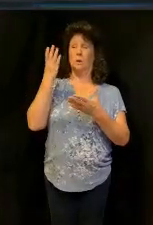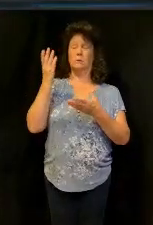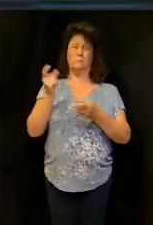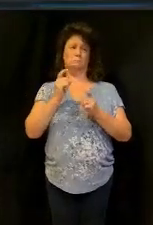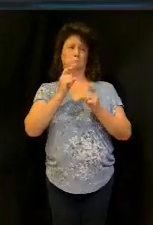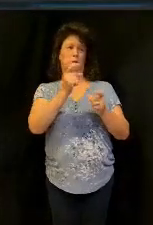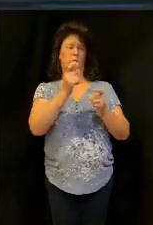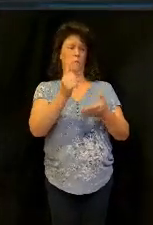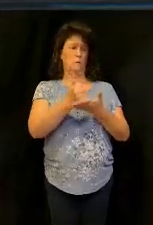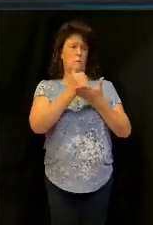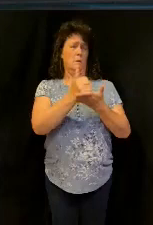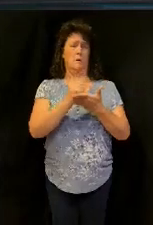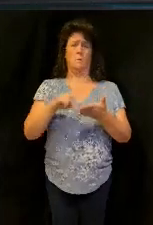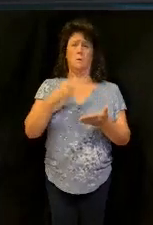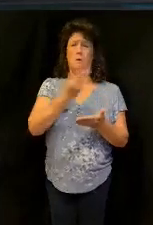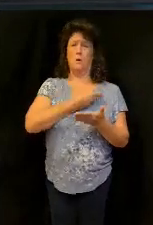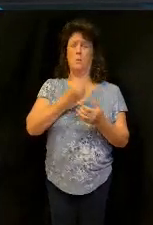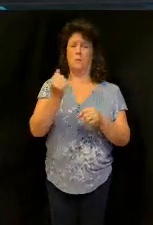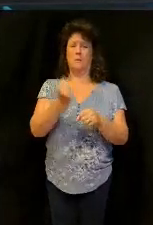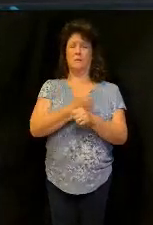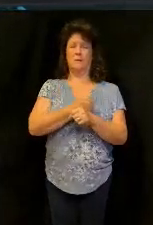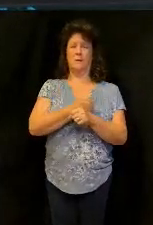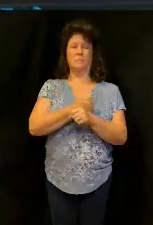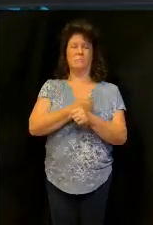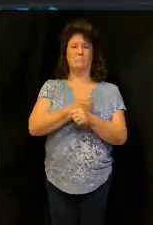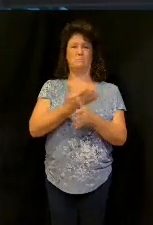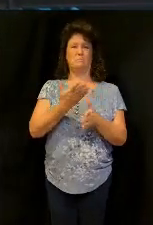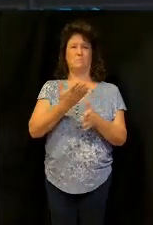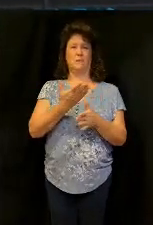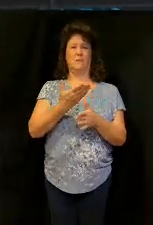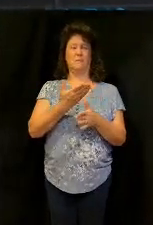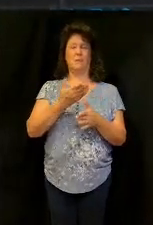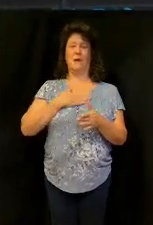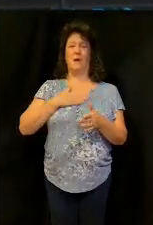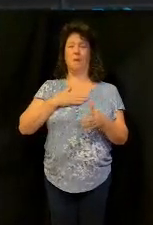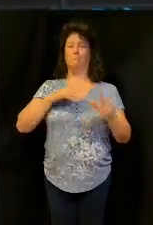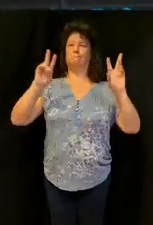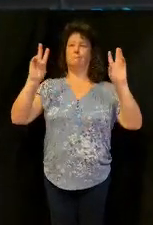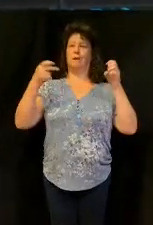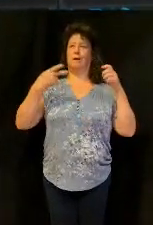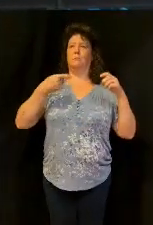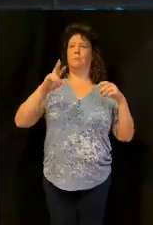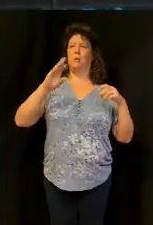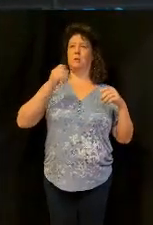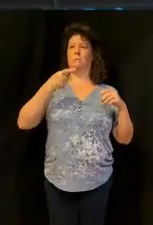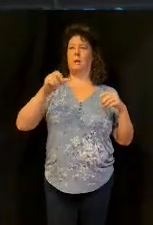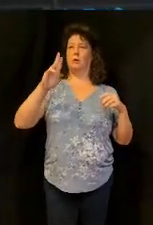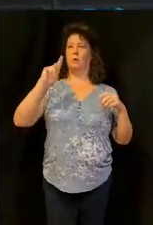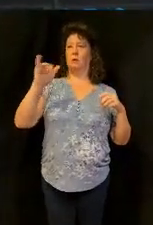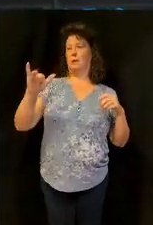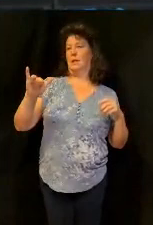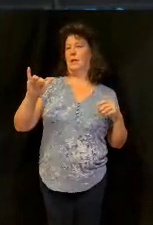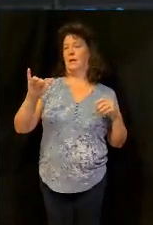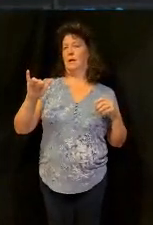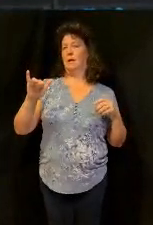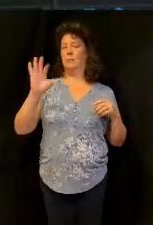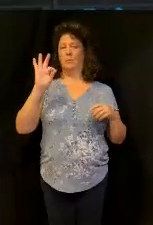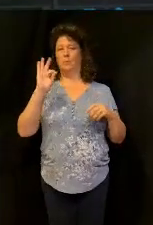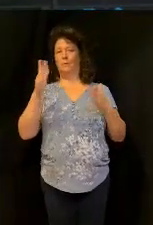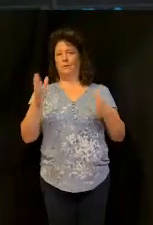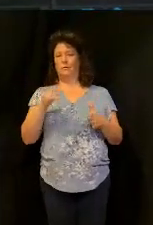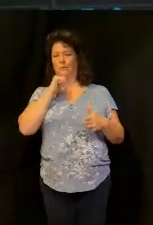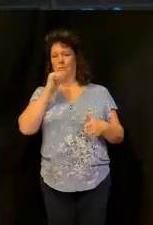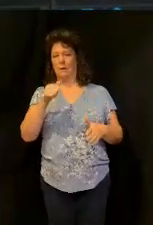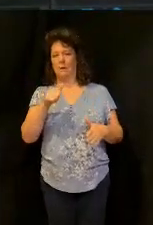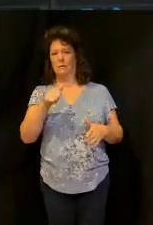help me, so if you want to, deem me as a prosperity preacher, I would say yes I am, now I'm not a hyper-prosperity preacher,